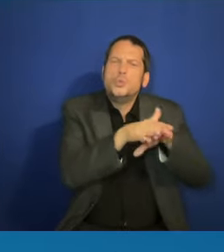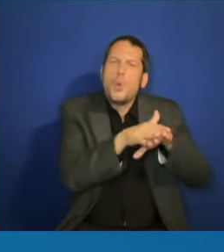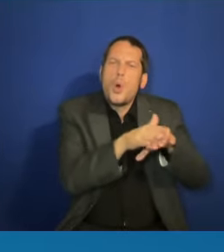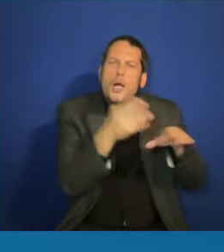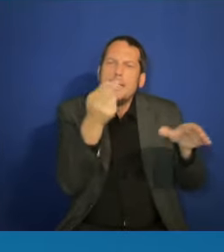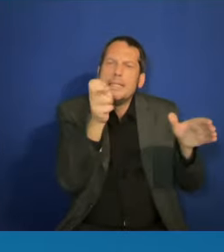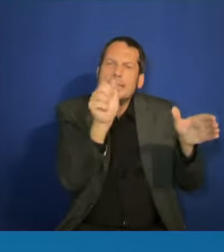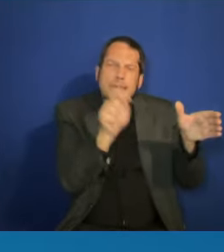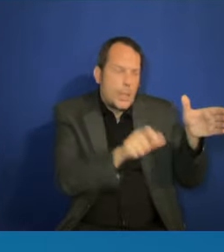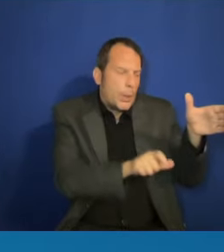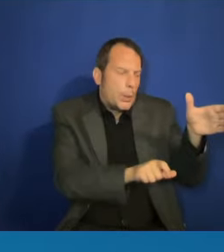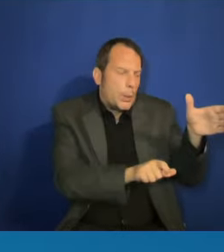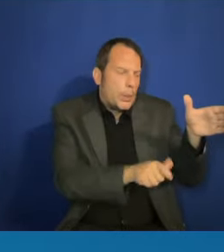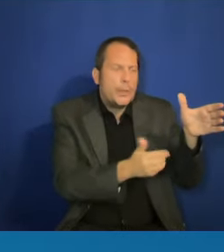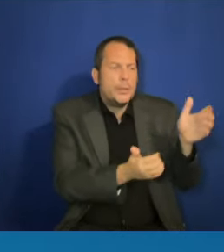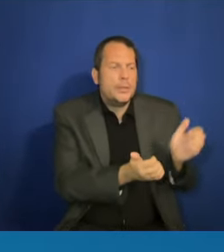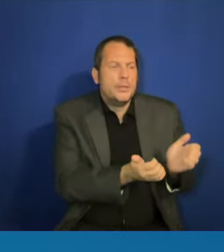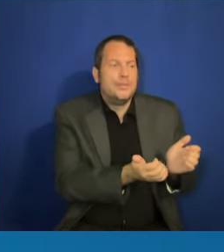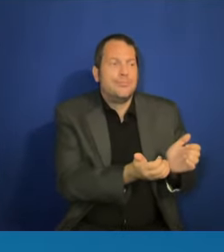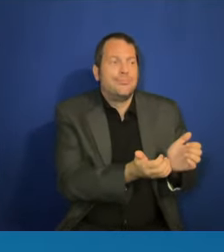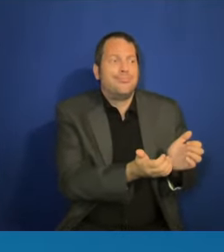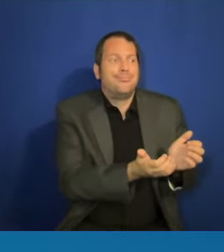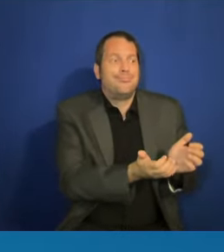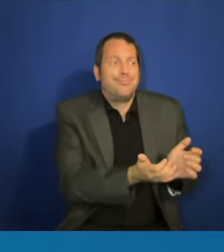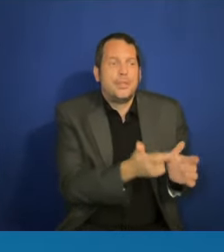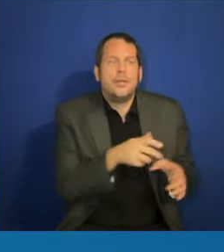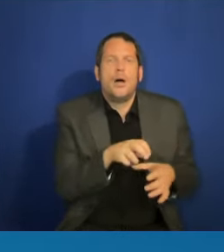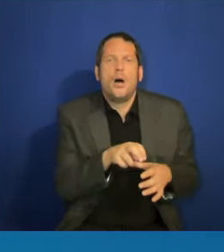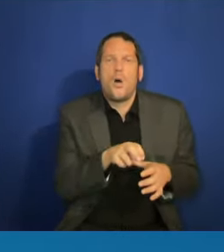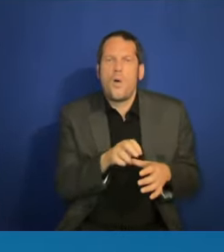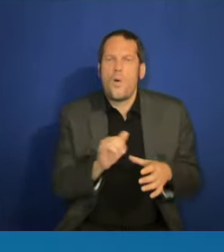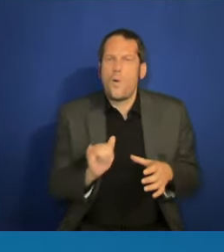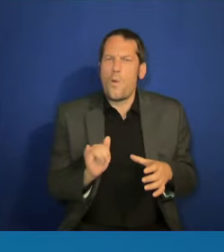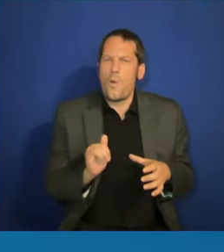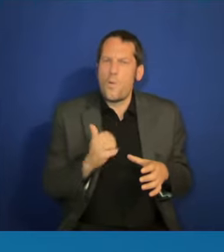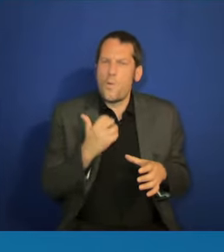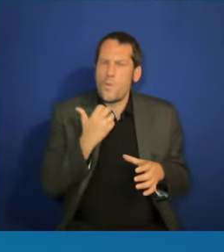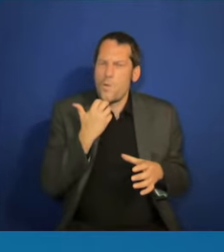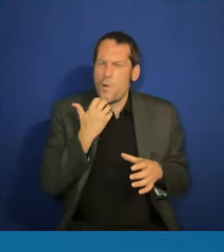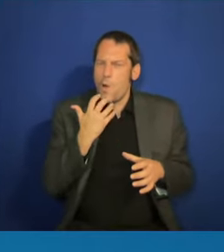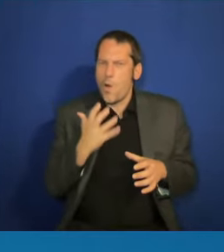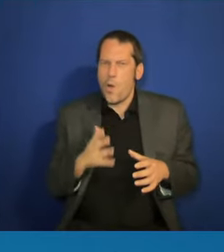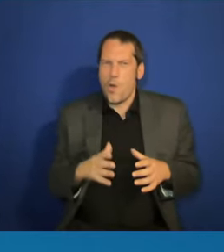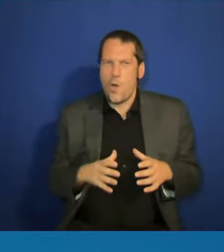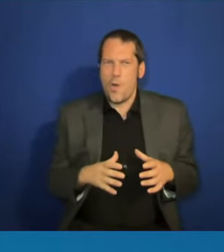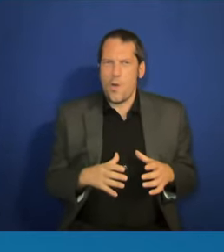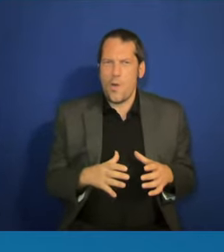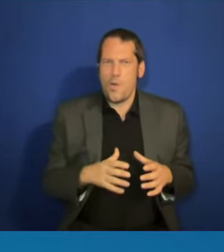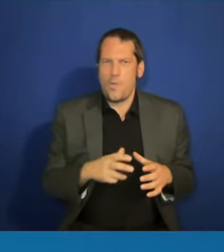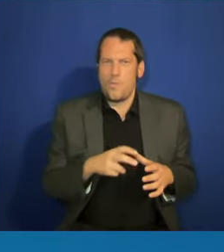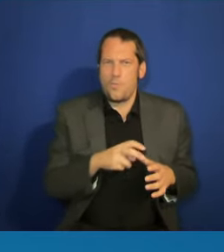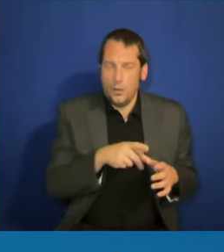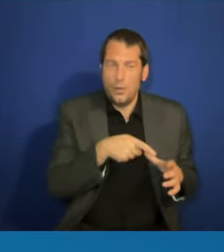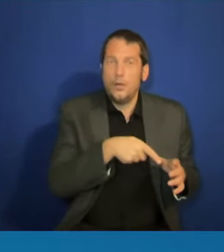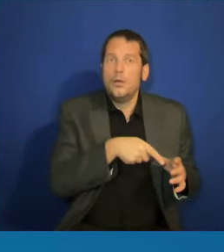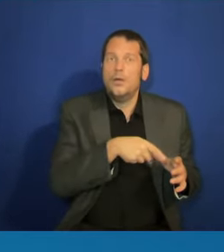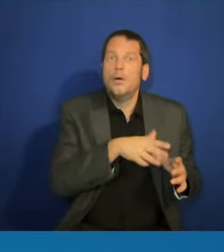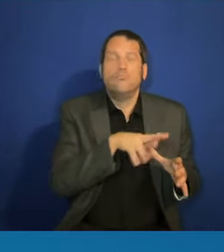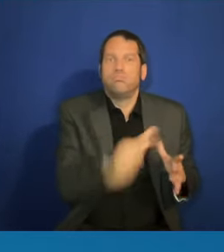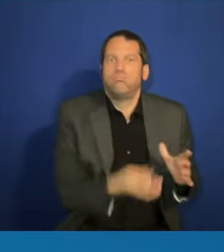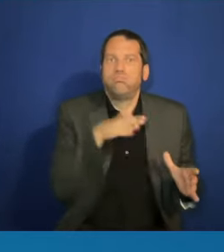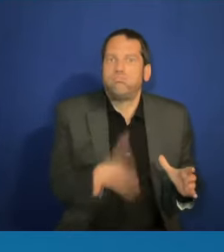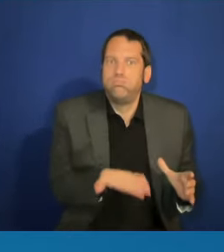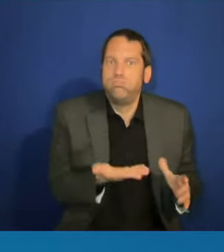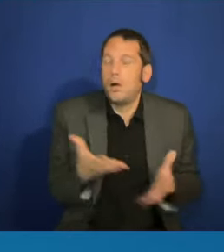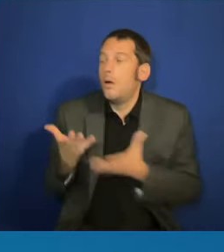boil, and that frog perishes. In the other pot of water, you turn up the heat to the point it's boiling. You